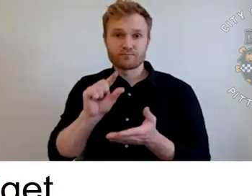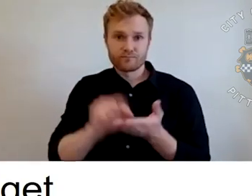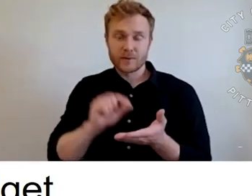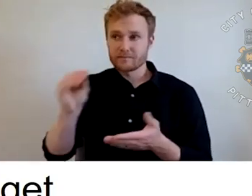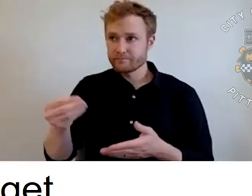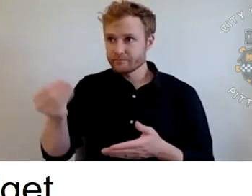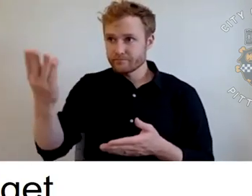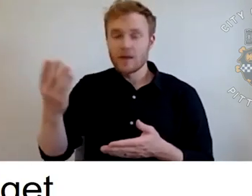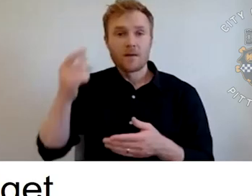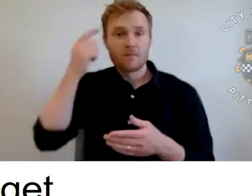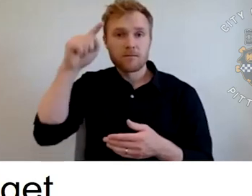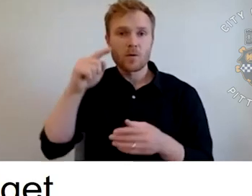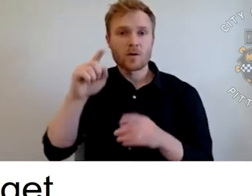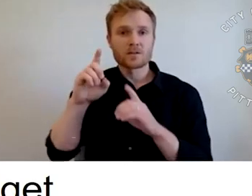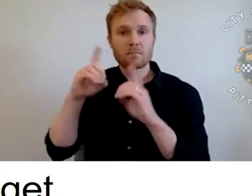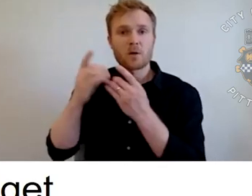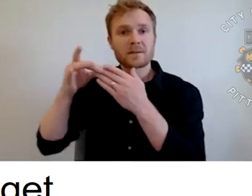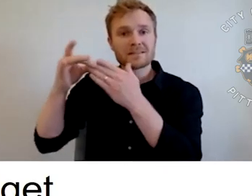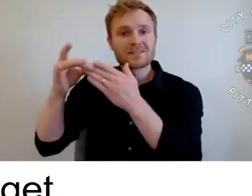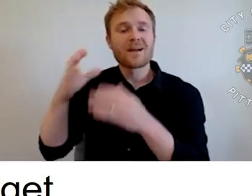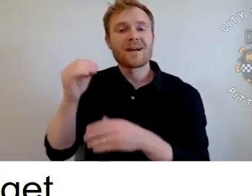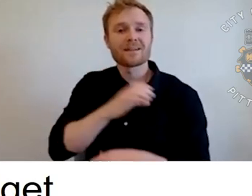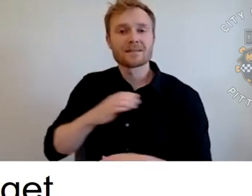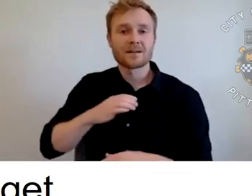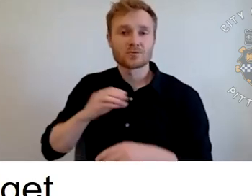and of course everything's going to be shared on YouTube as well.